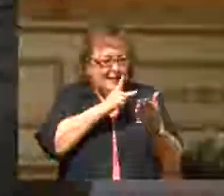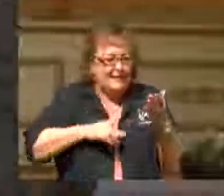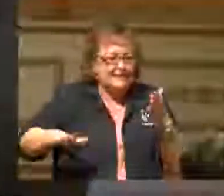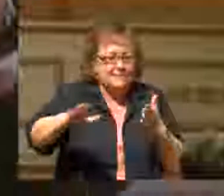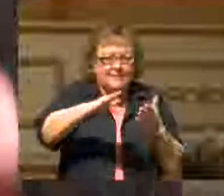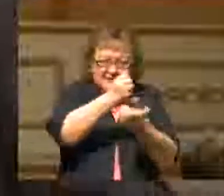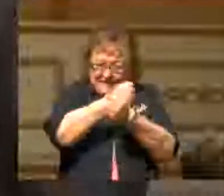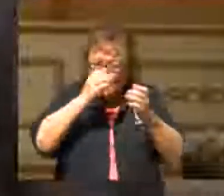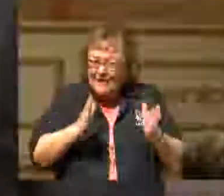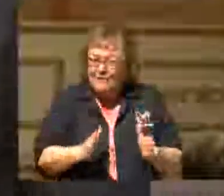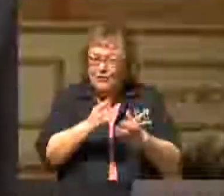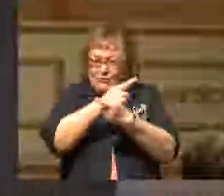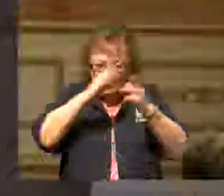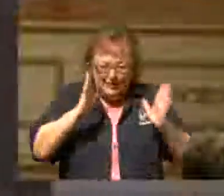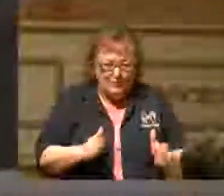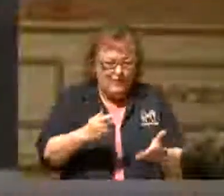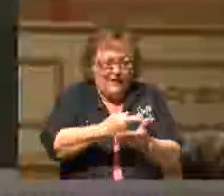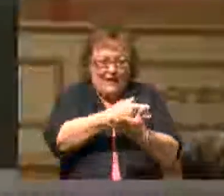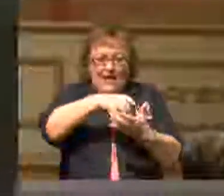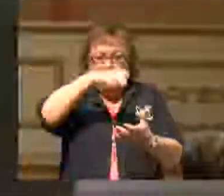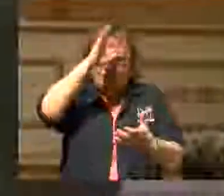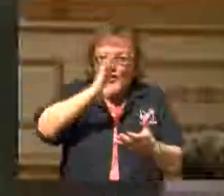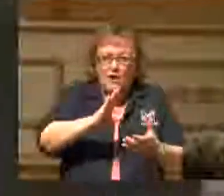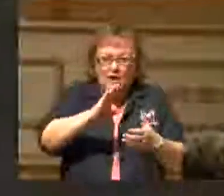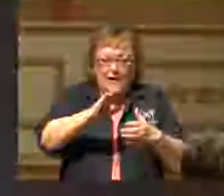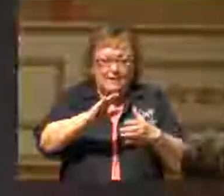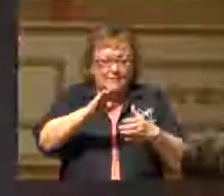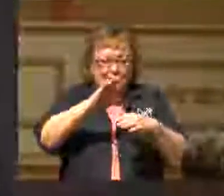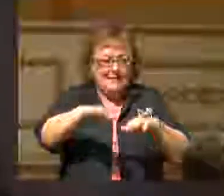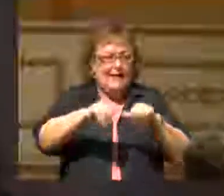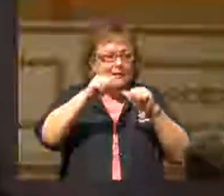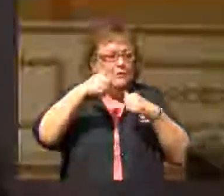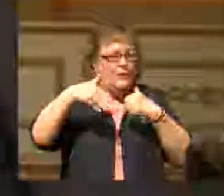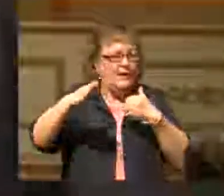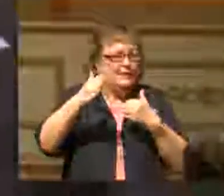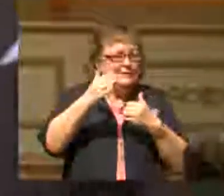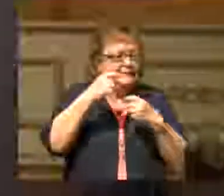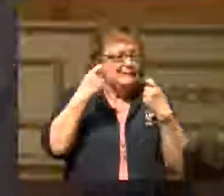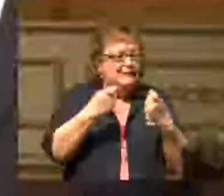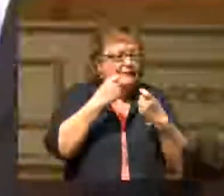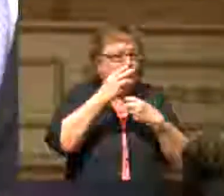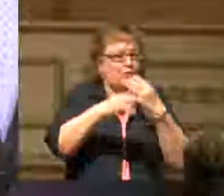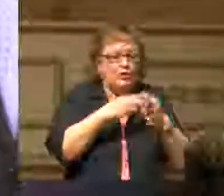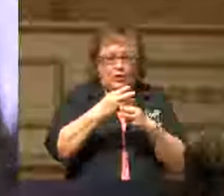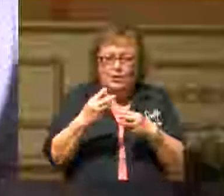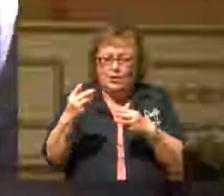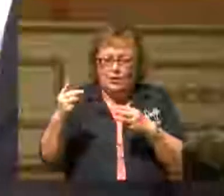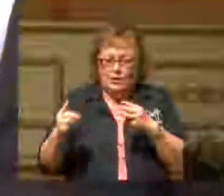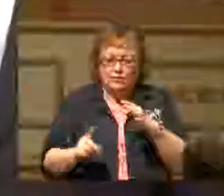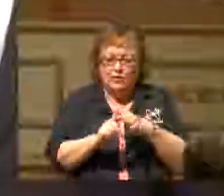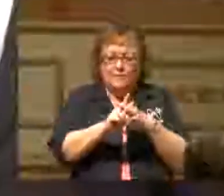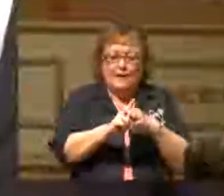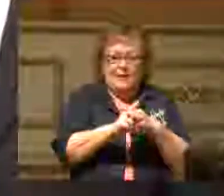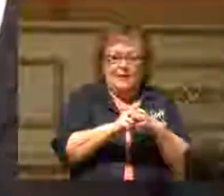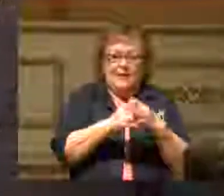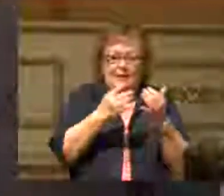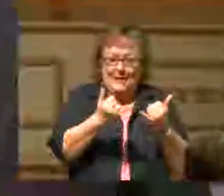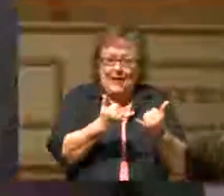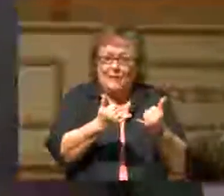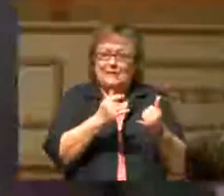Redeemer of mankind, the Lamb of God, which taketh away the sin of the world. He appeared on the scene. And it's supper time.